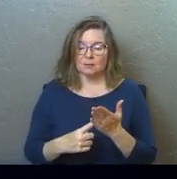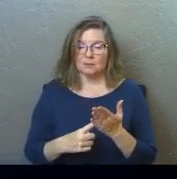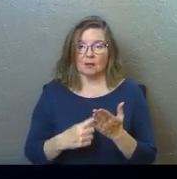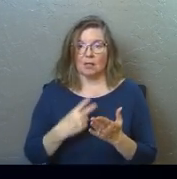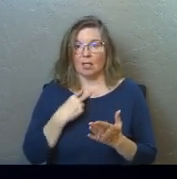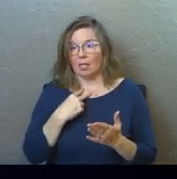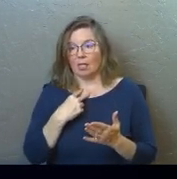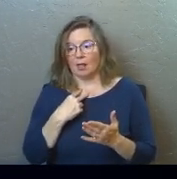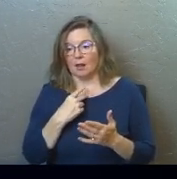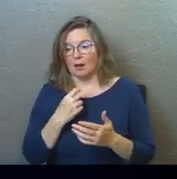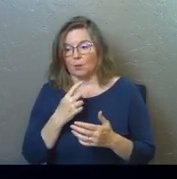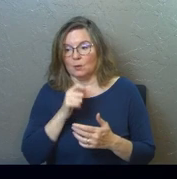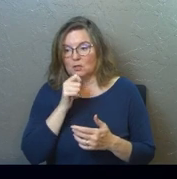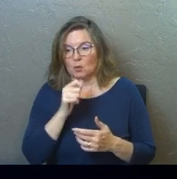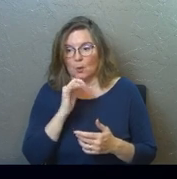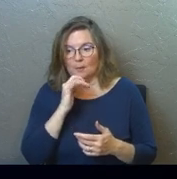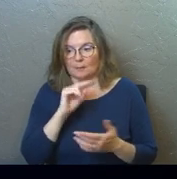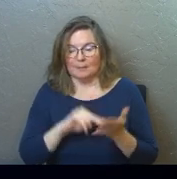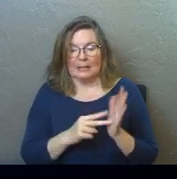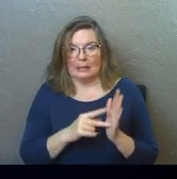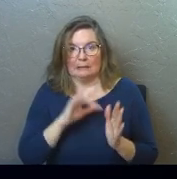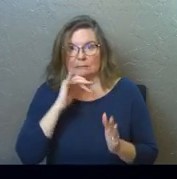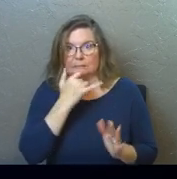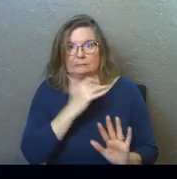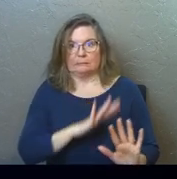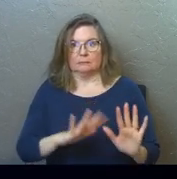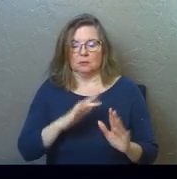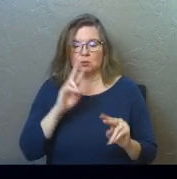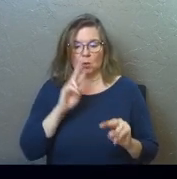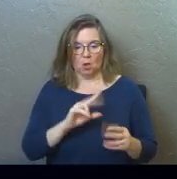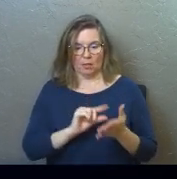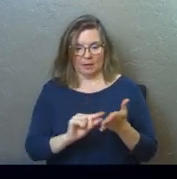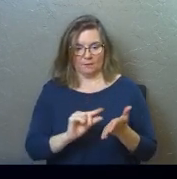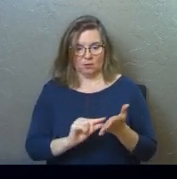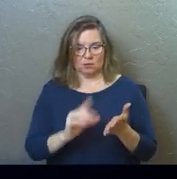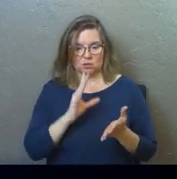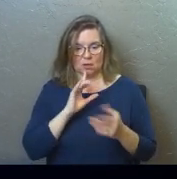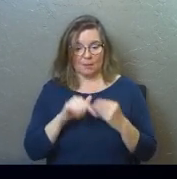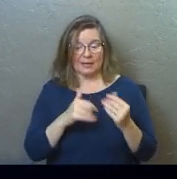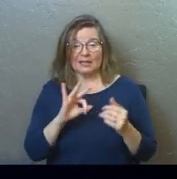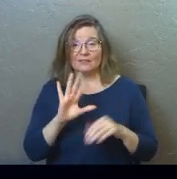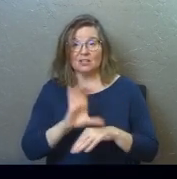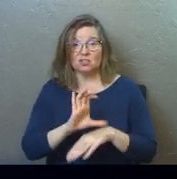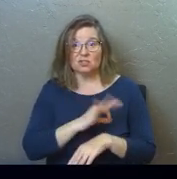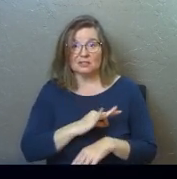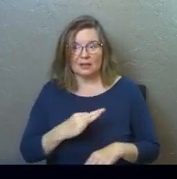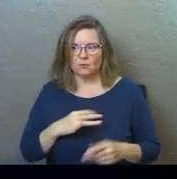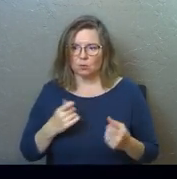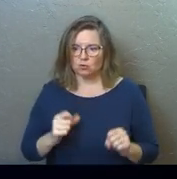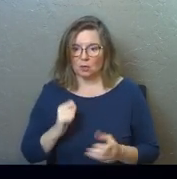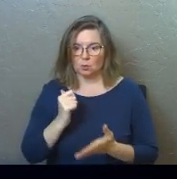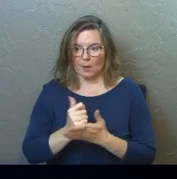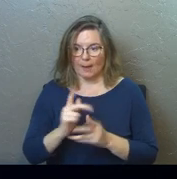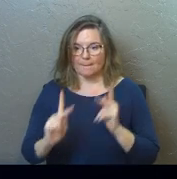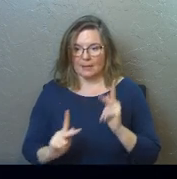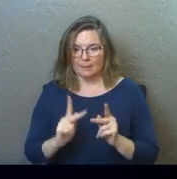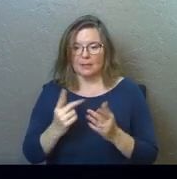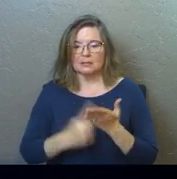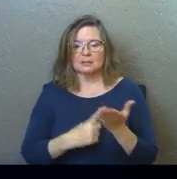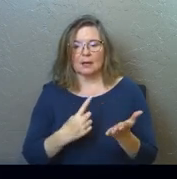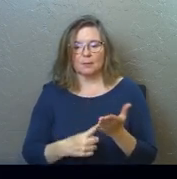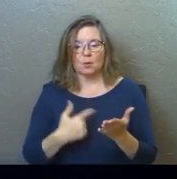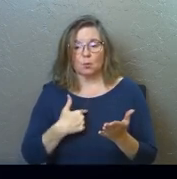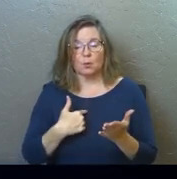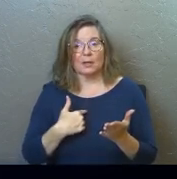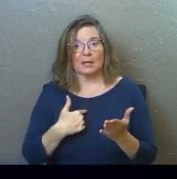fall into it and sometimes we don't mean to. And so we're looking at all these verses and talking about it. Even as church staff, it's like we're trying to help people and